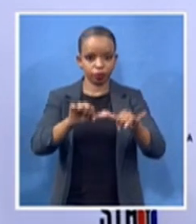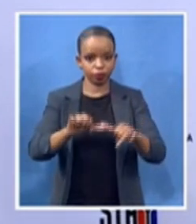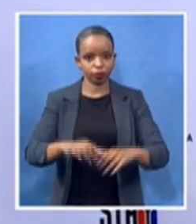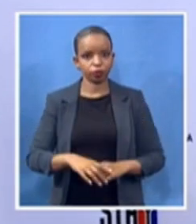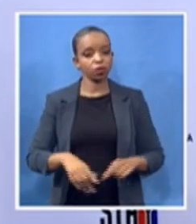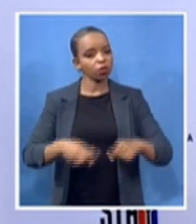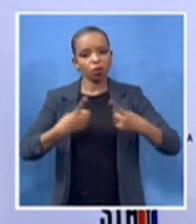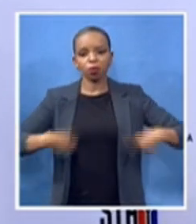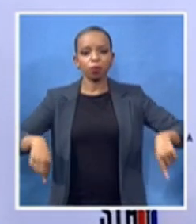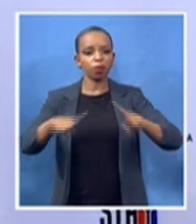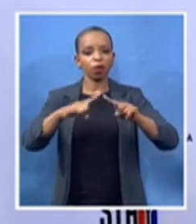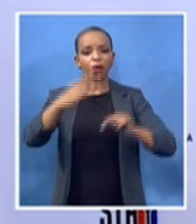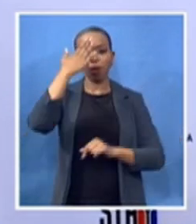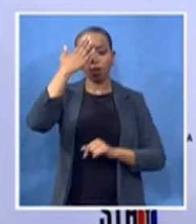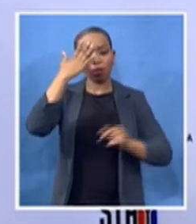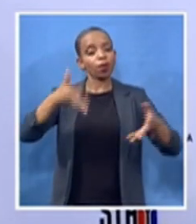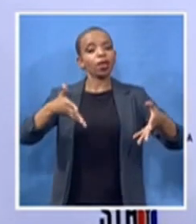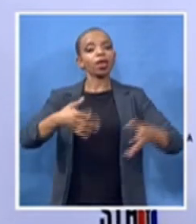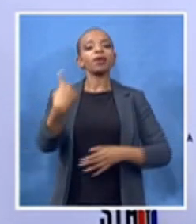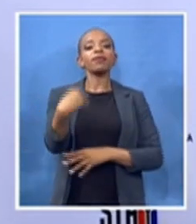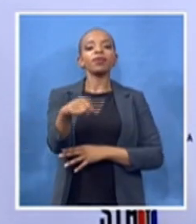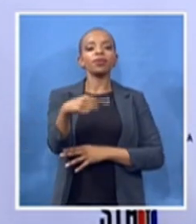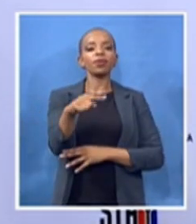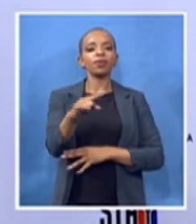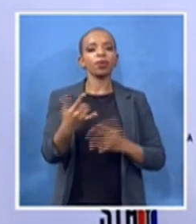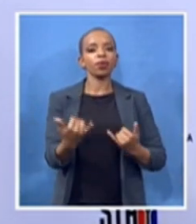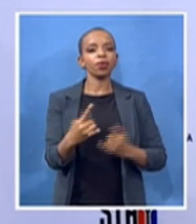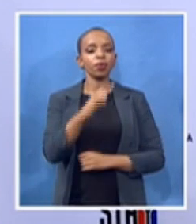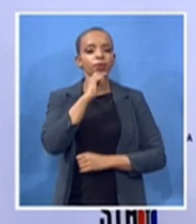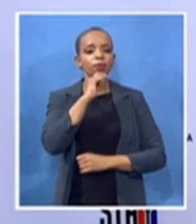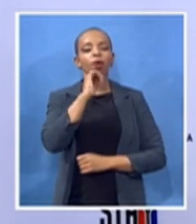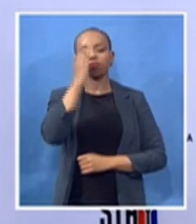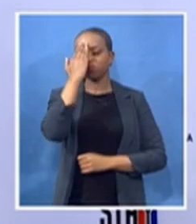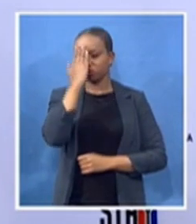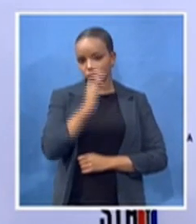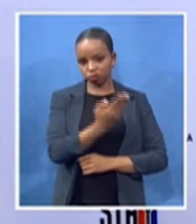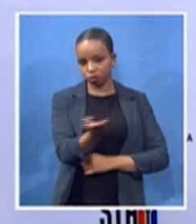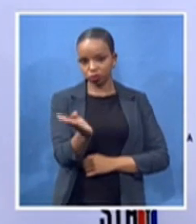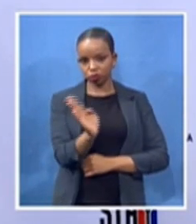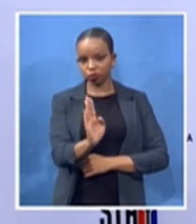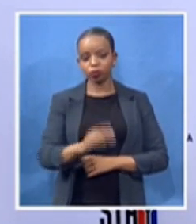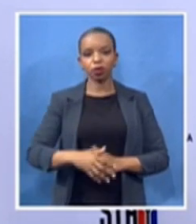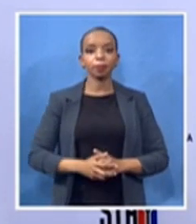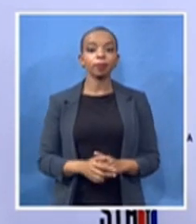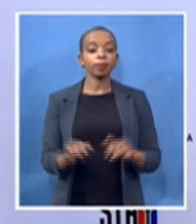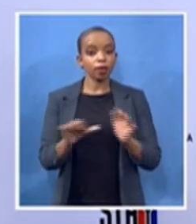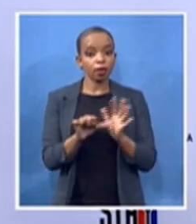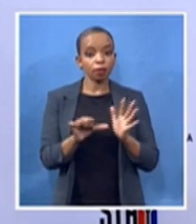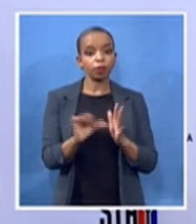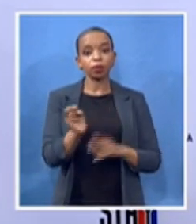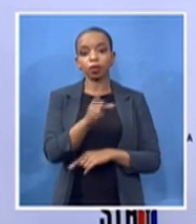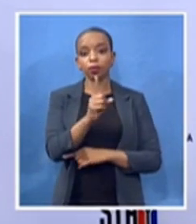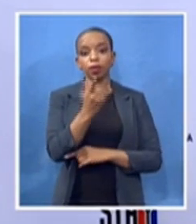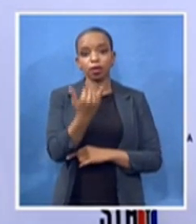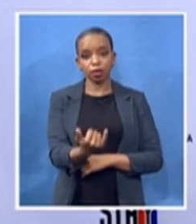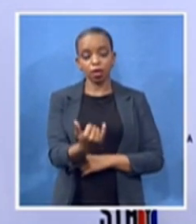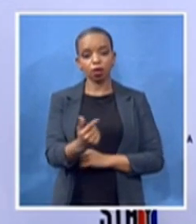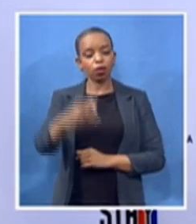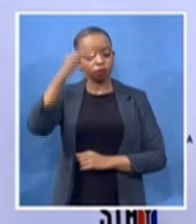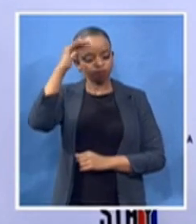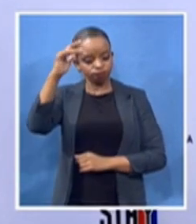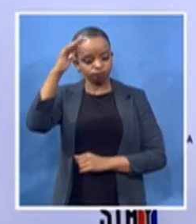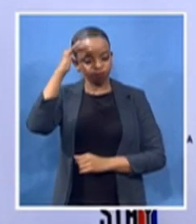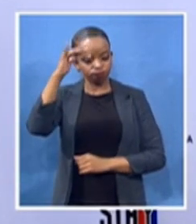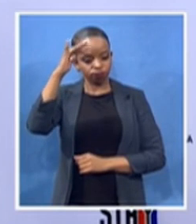to think and ponder on the significance of umam charlotte as we count down towards her